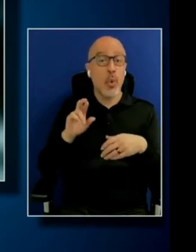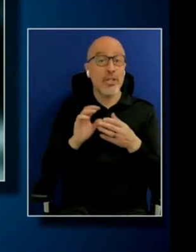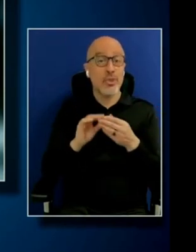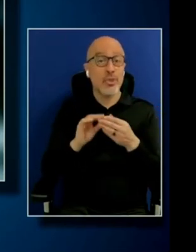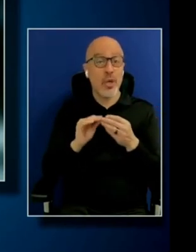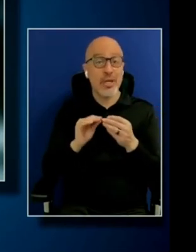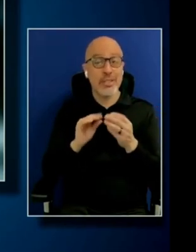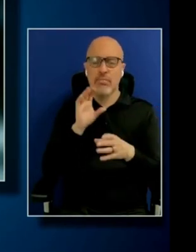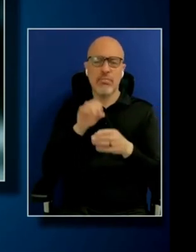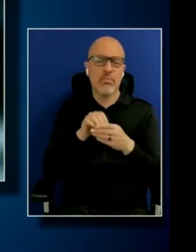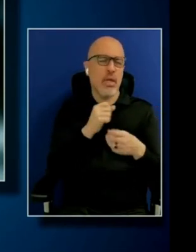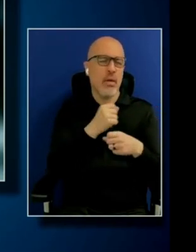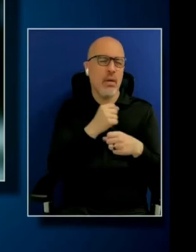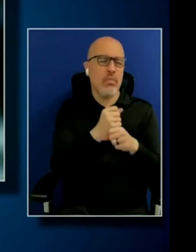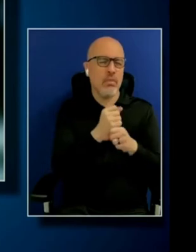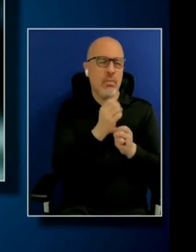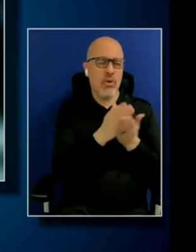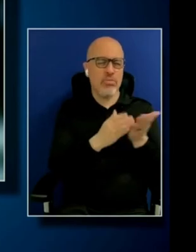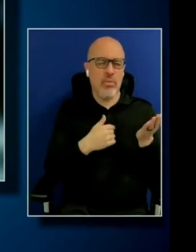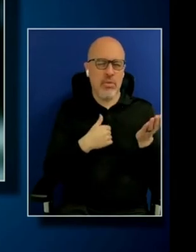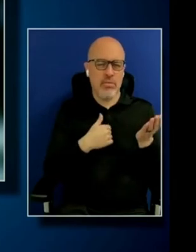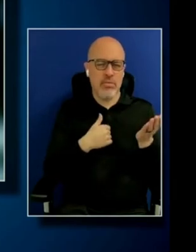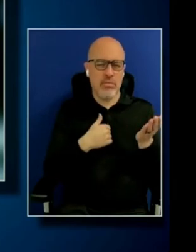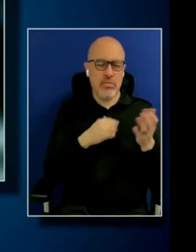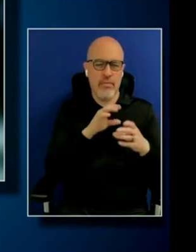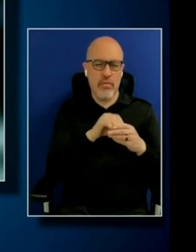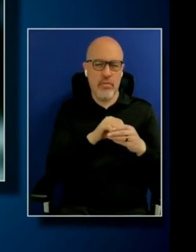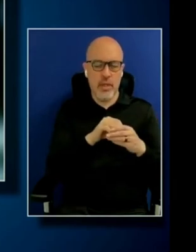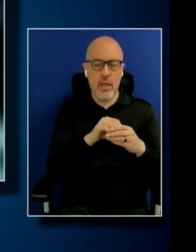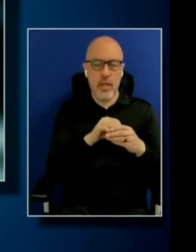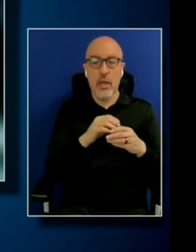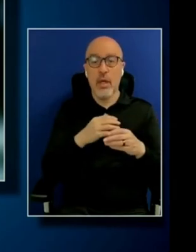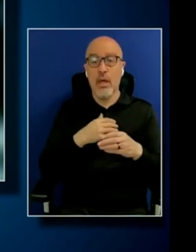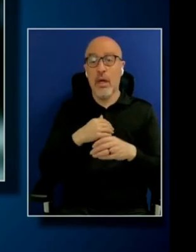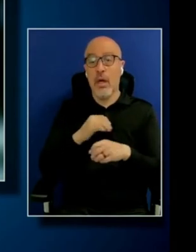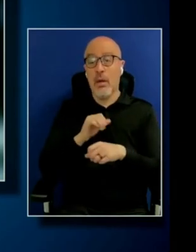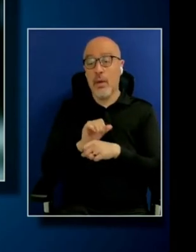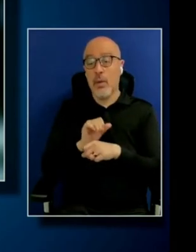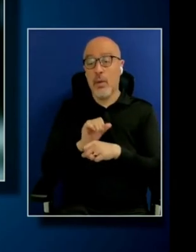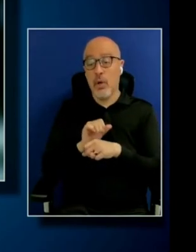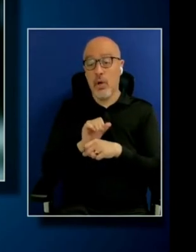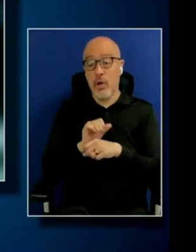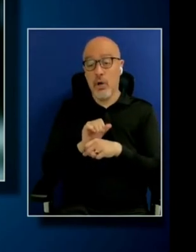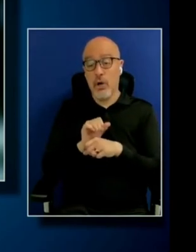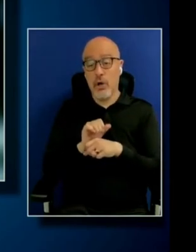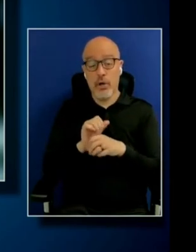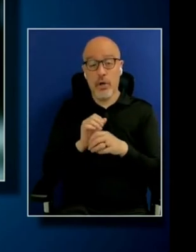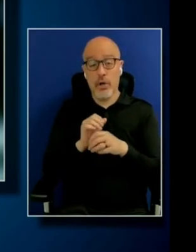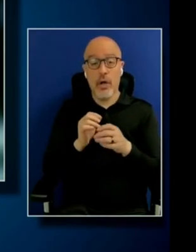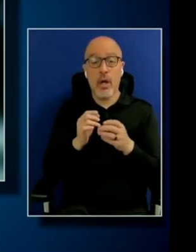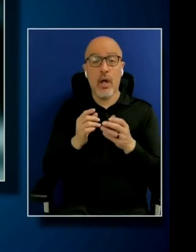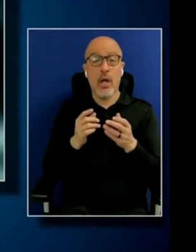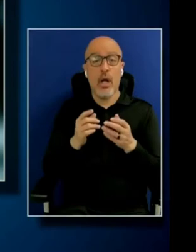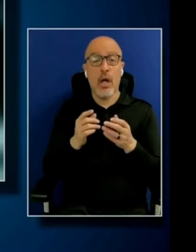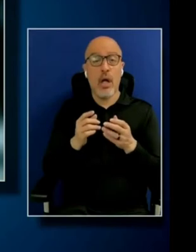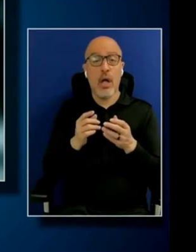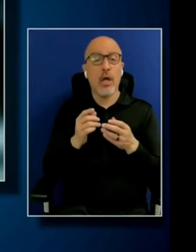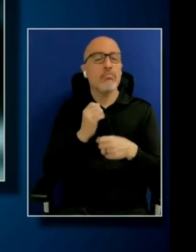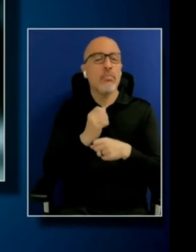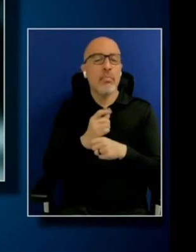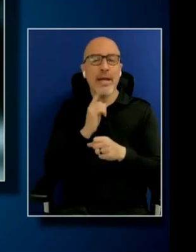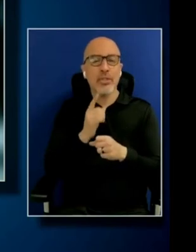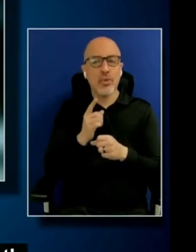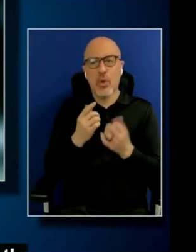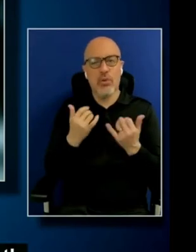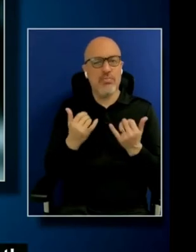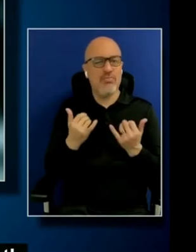production side, part of the work that I feel like I can put in is making sure that we take place in modern